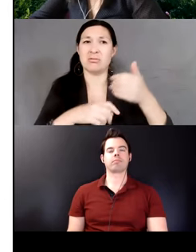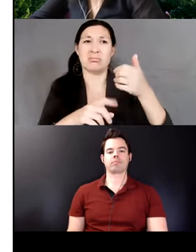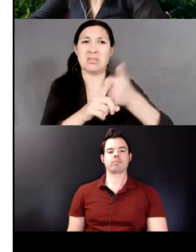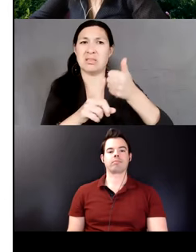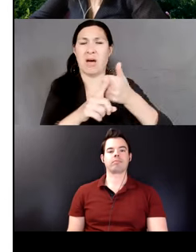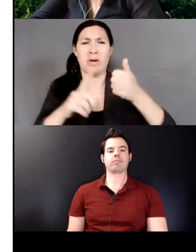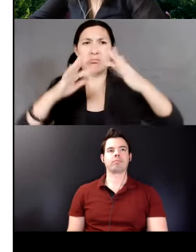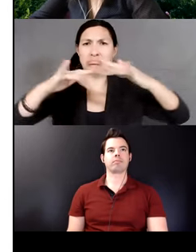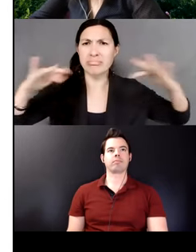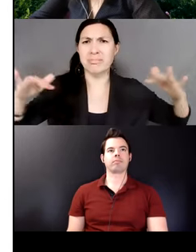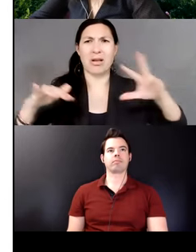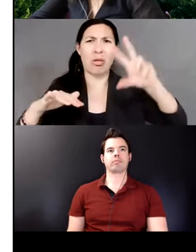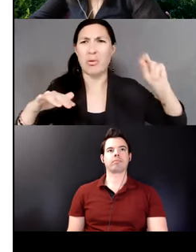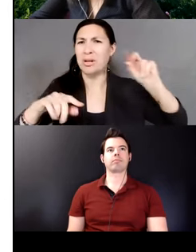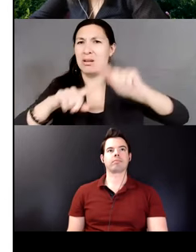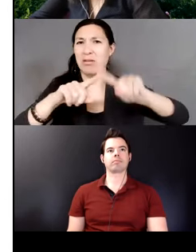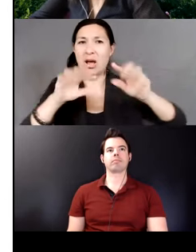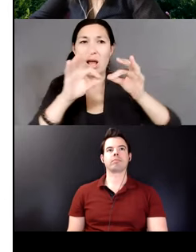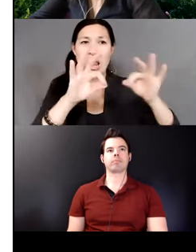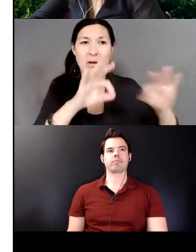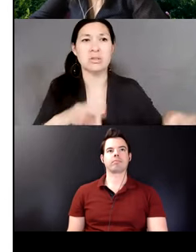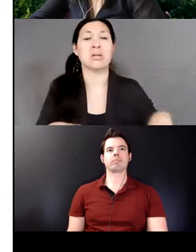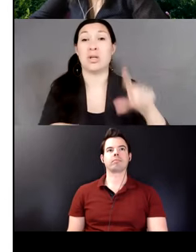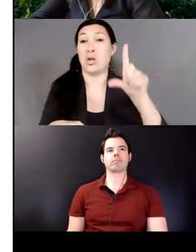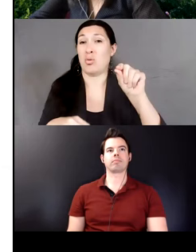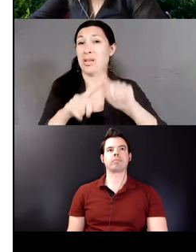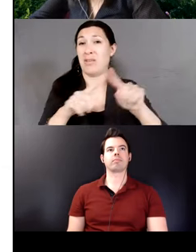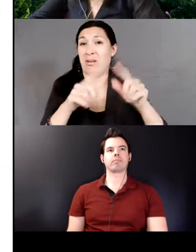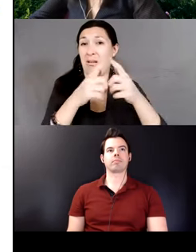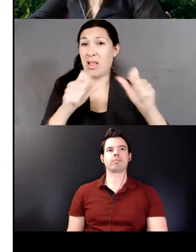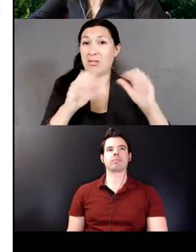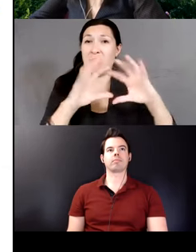languages and 20 families, including some isolates.